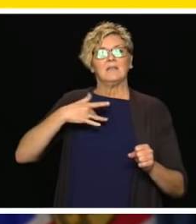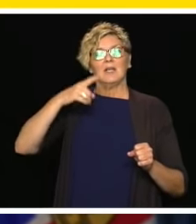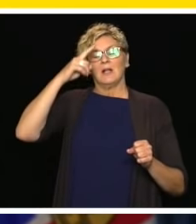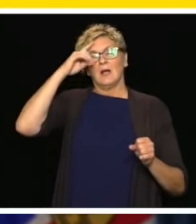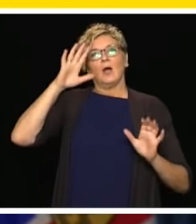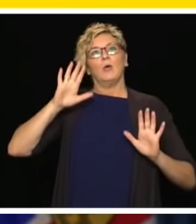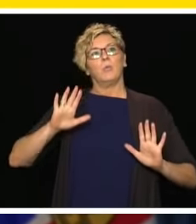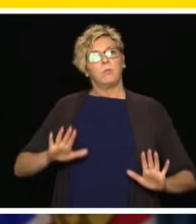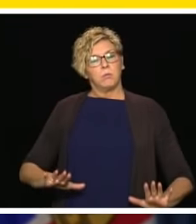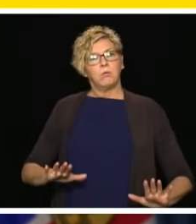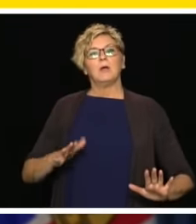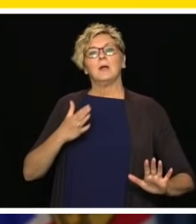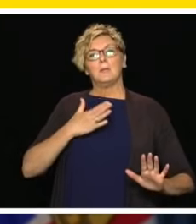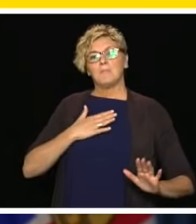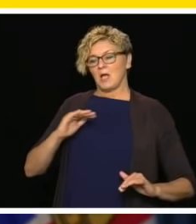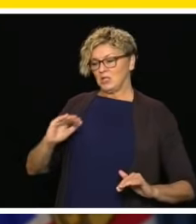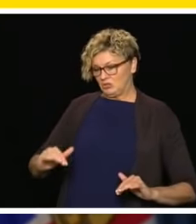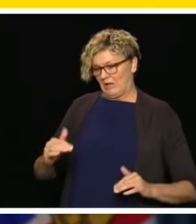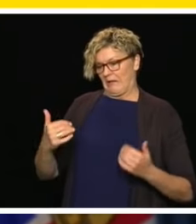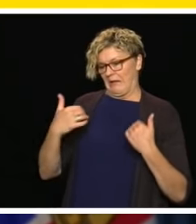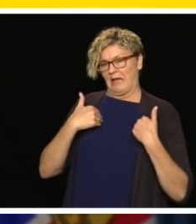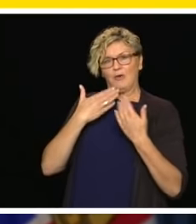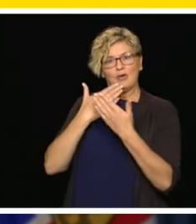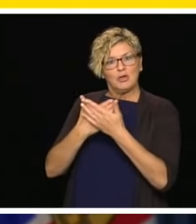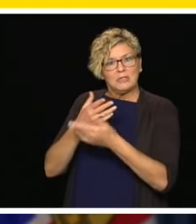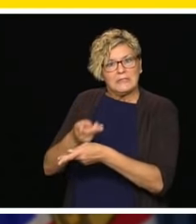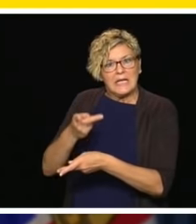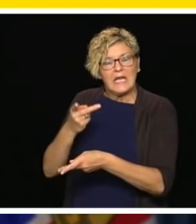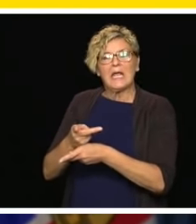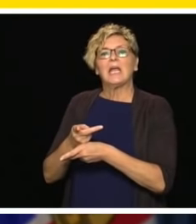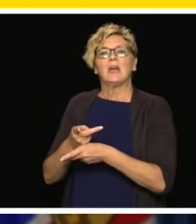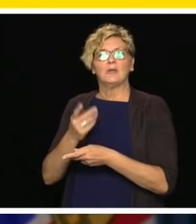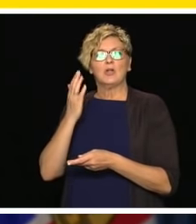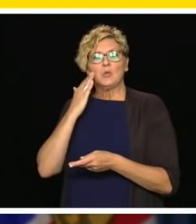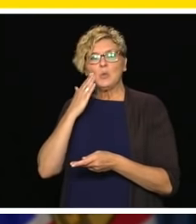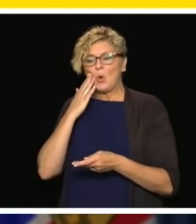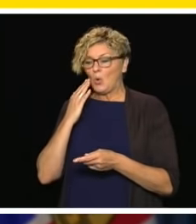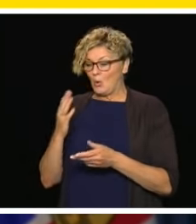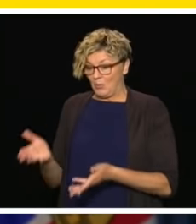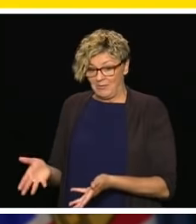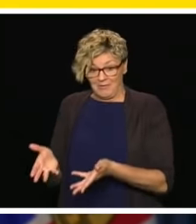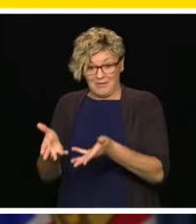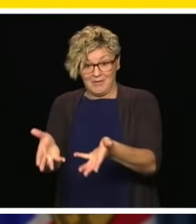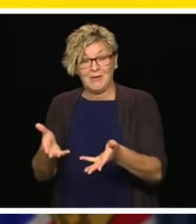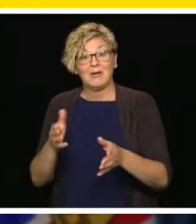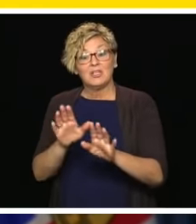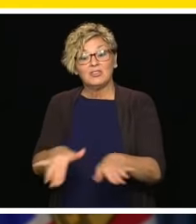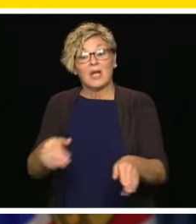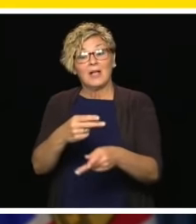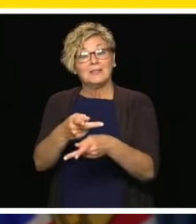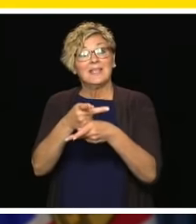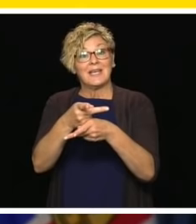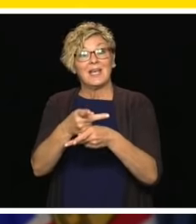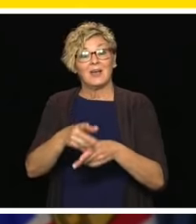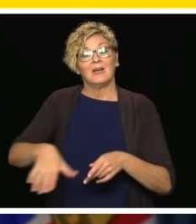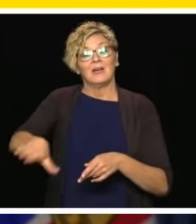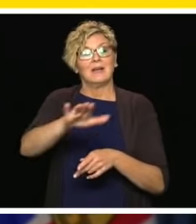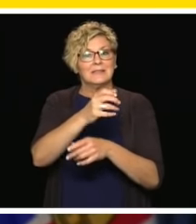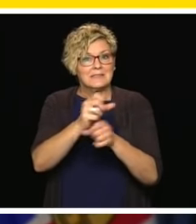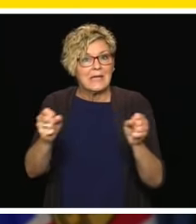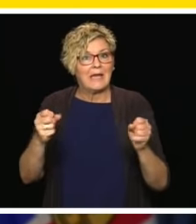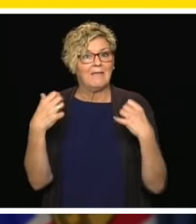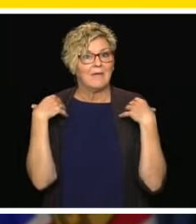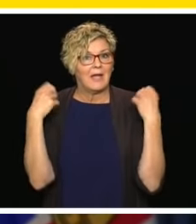they're at work knowing that their children are being looked after and cared for in a safe and healthy environment. And during this pandemic,